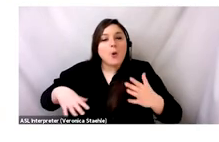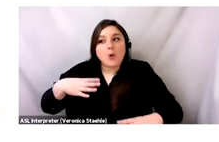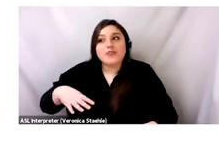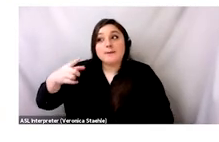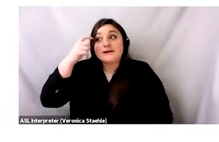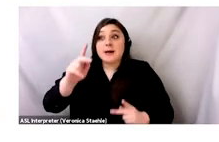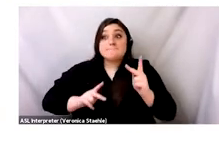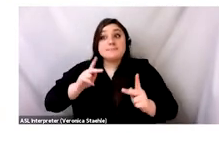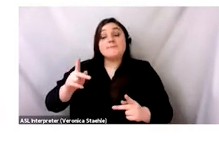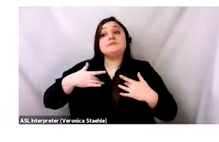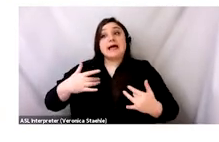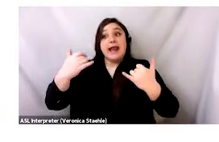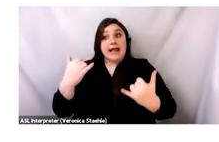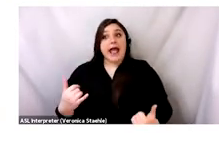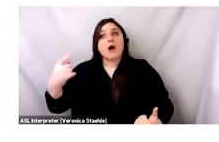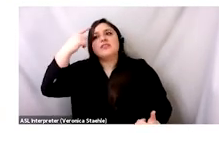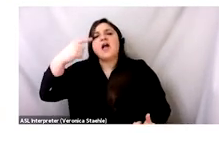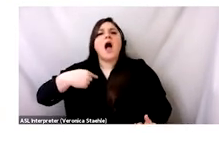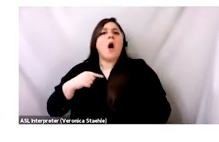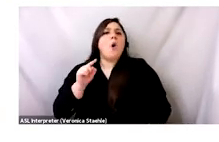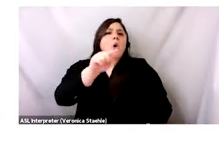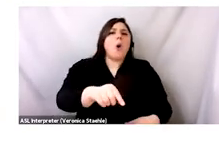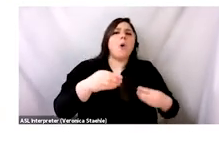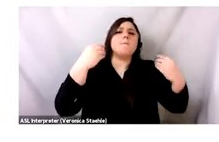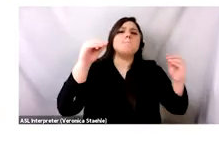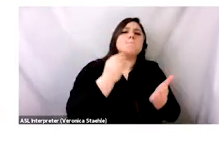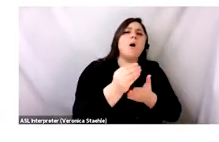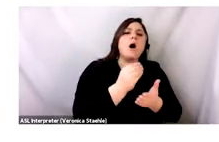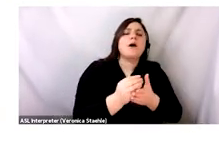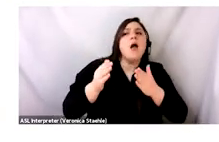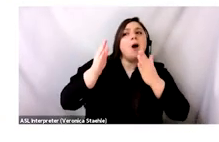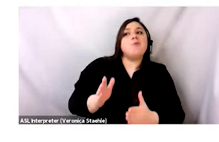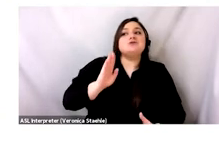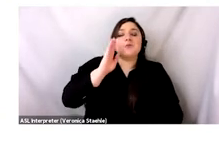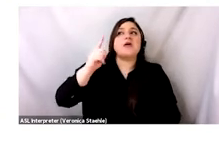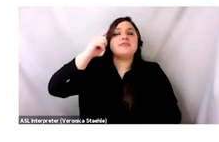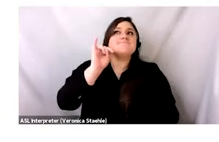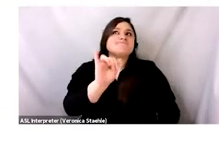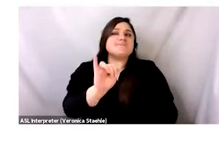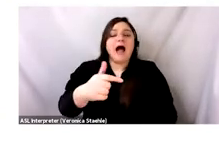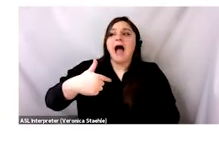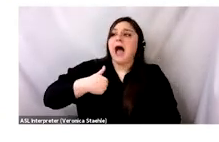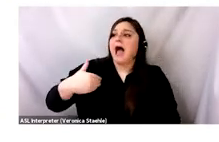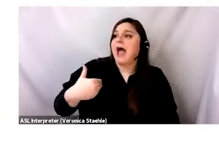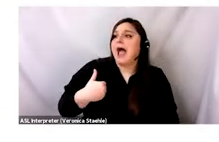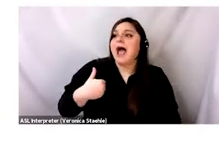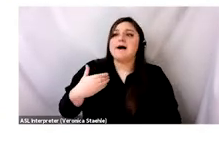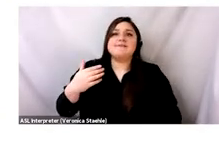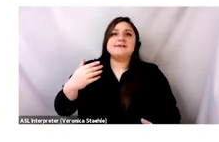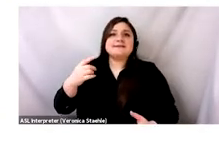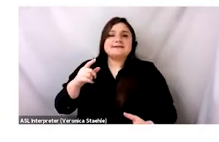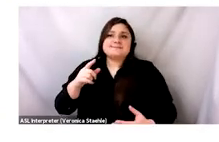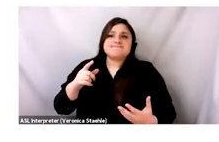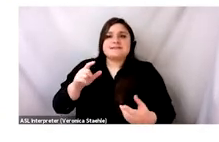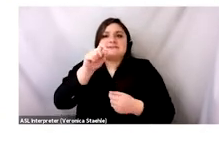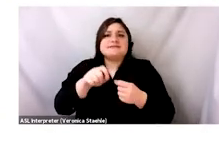relation, even when it comes to secondhand clothing, that people go to the market thinking of, okay, today I want a dress that looks this